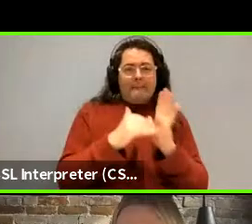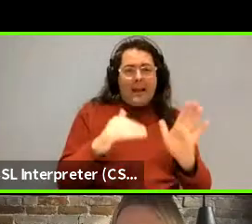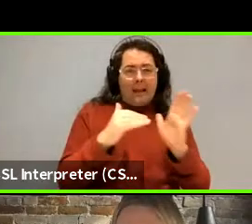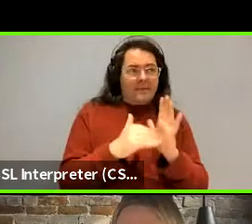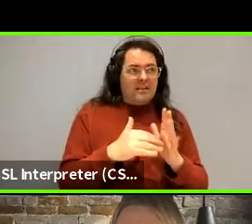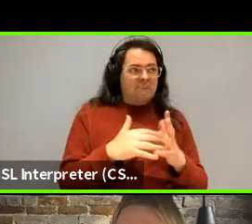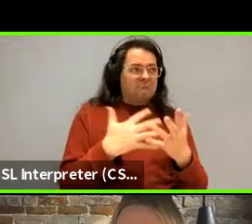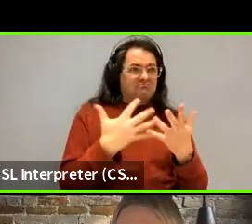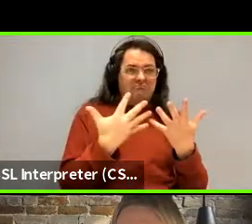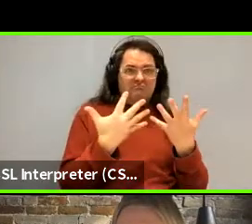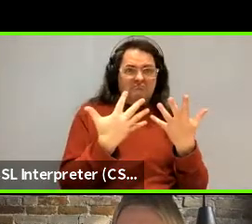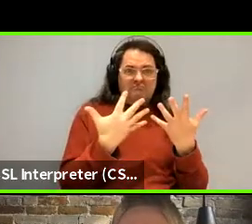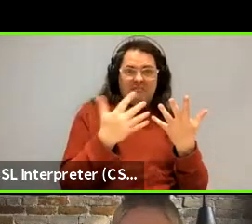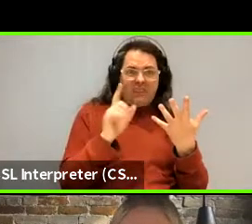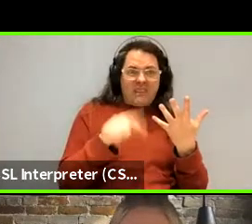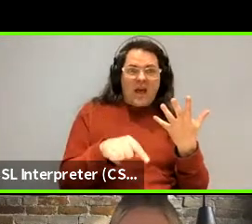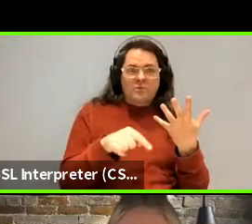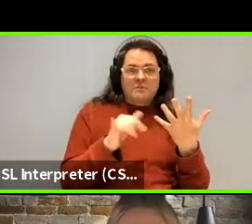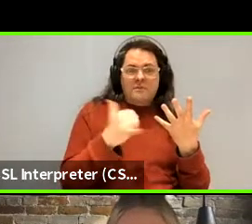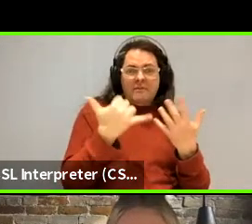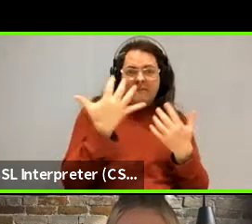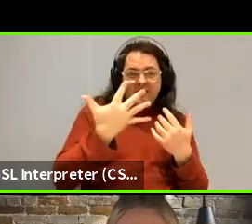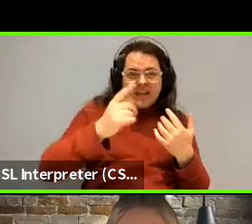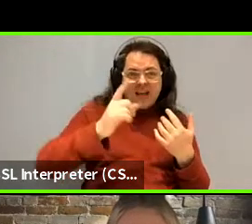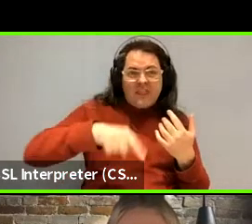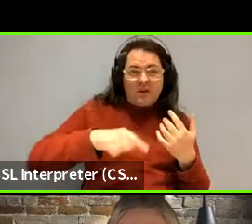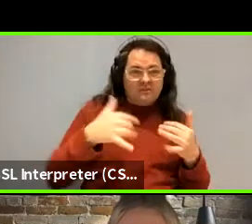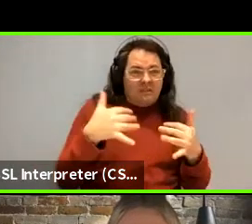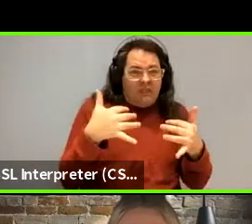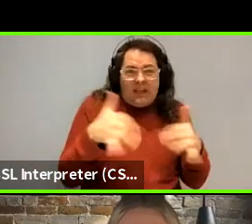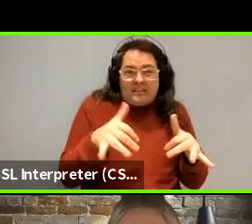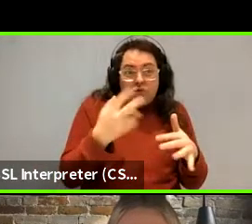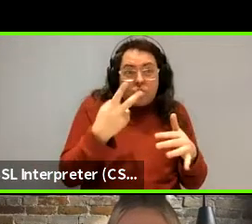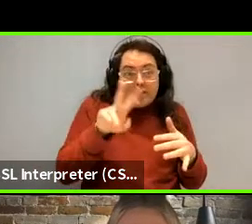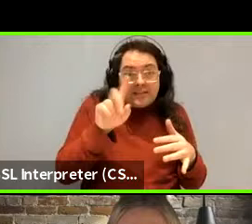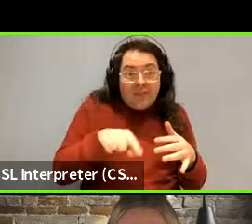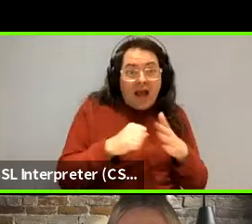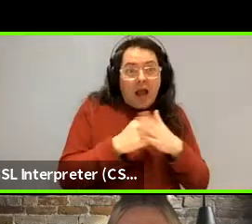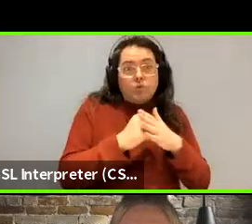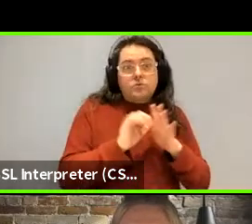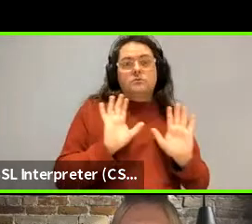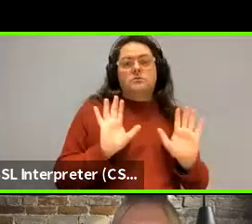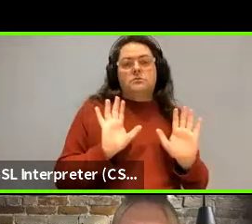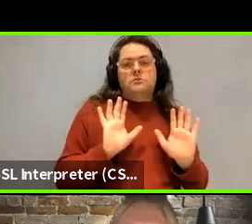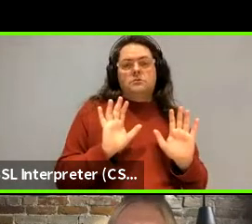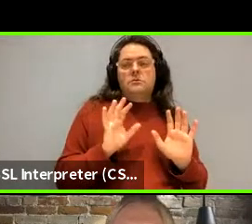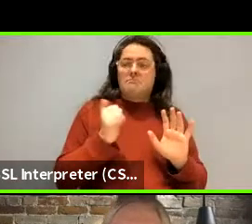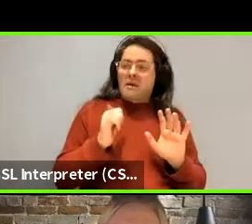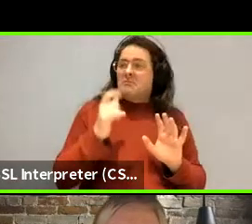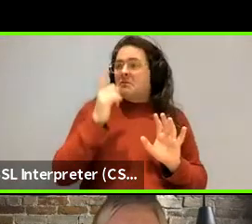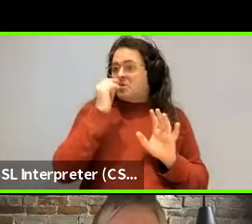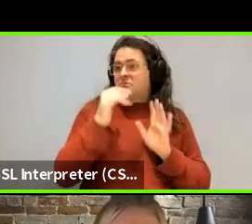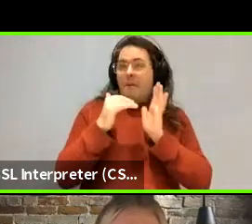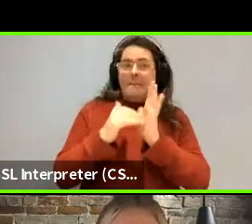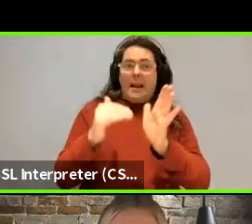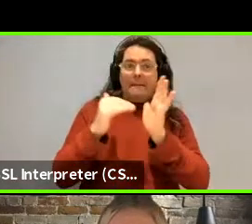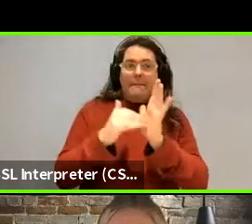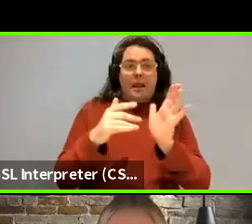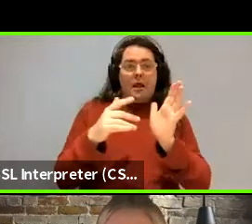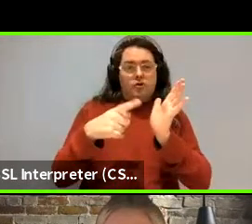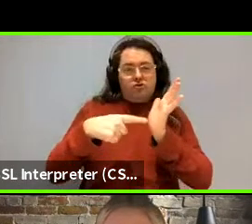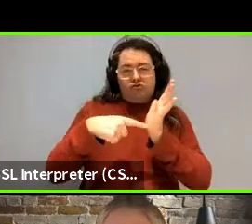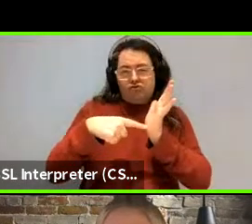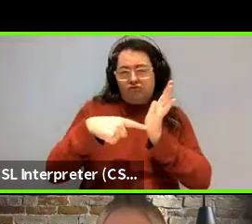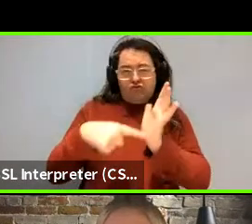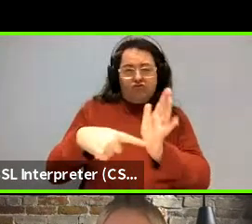tens of thousands at the most. so not that that's a reason, maybe, maybe millions are possible. Maybe trillions are possible. I don't